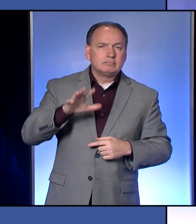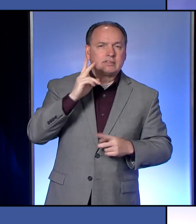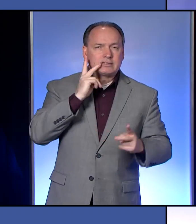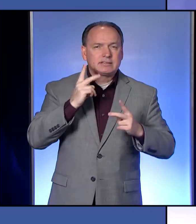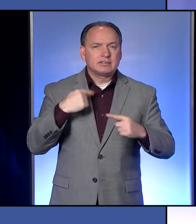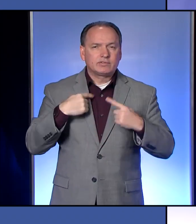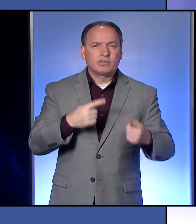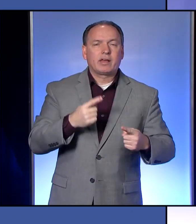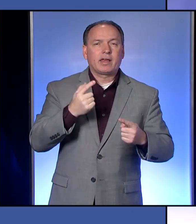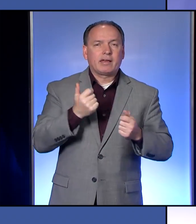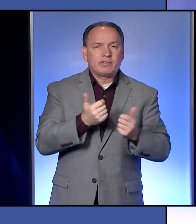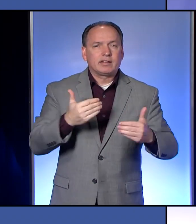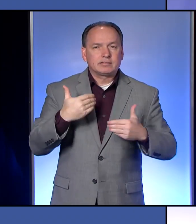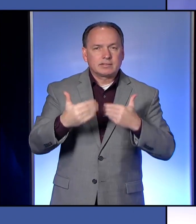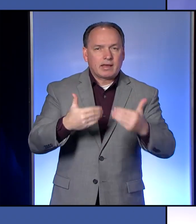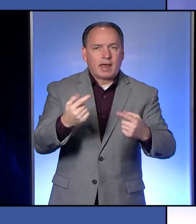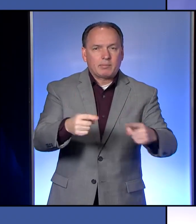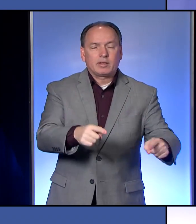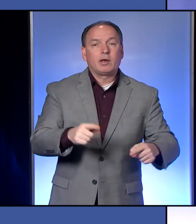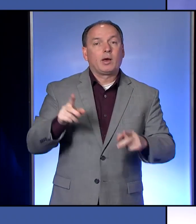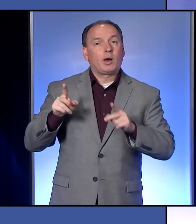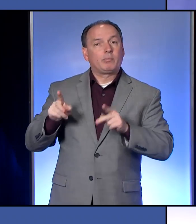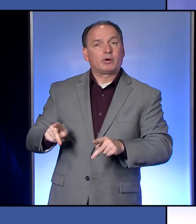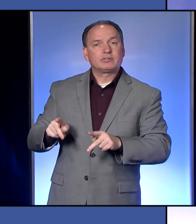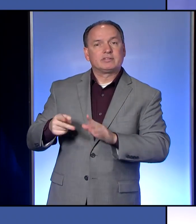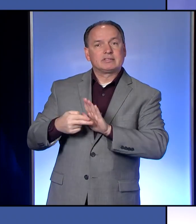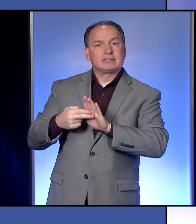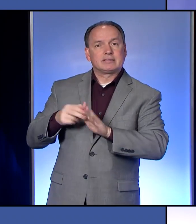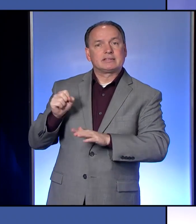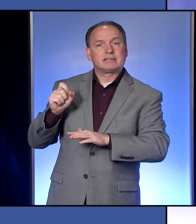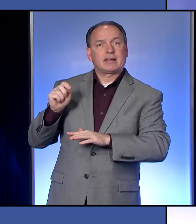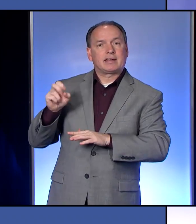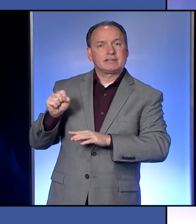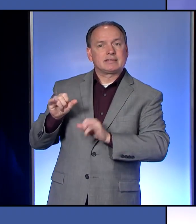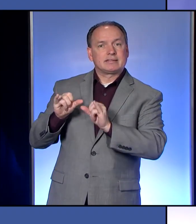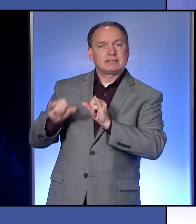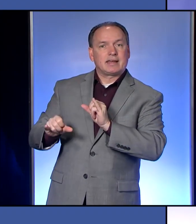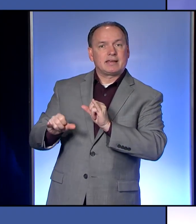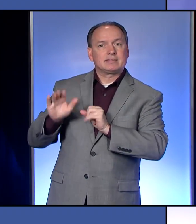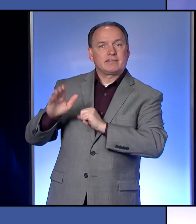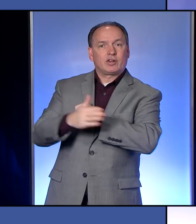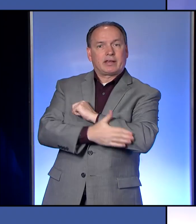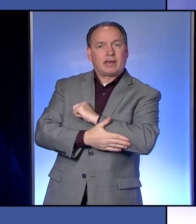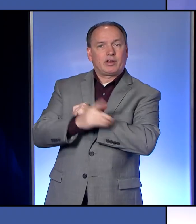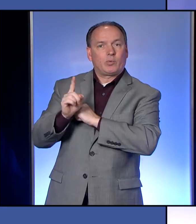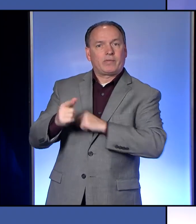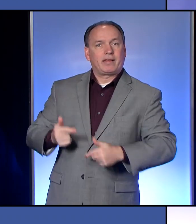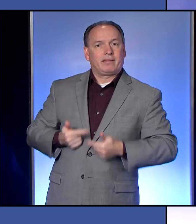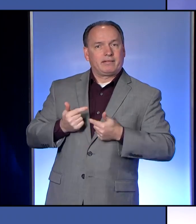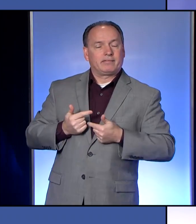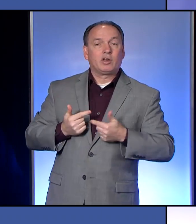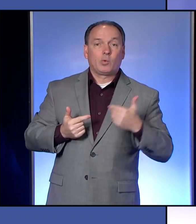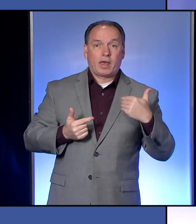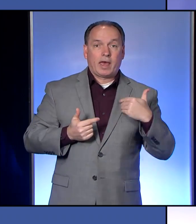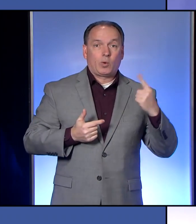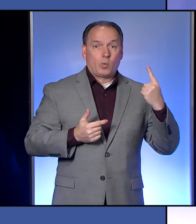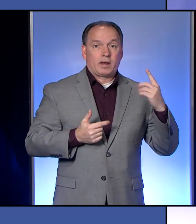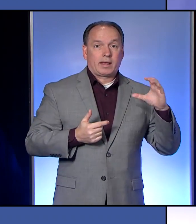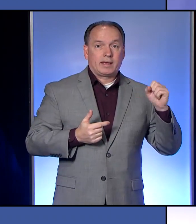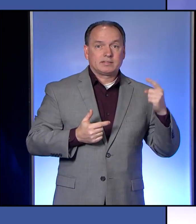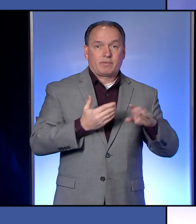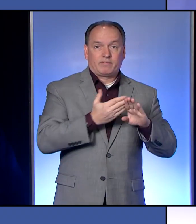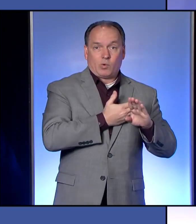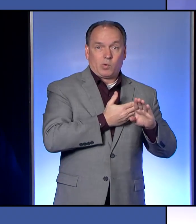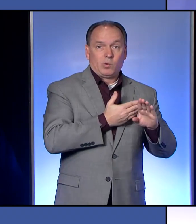is a person's status stays with the county that they live in. So we had a case here where we had